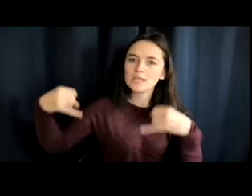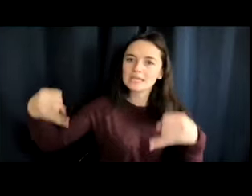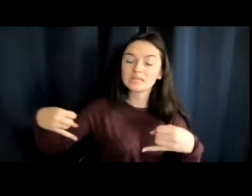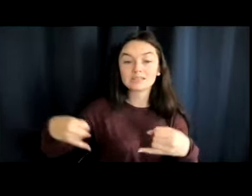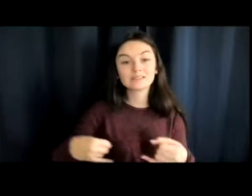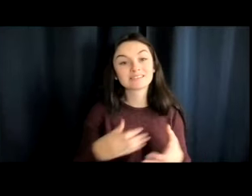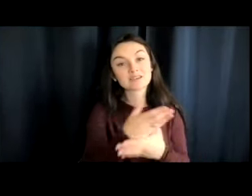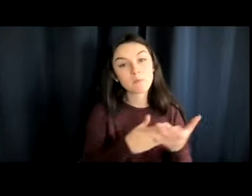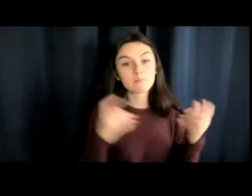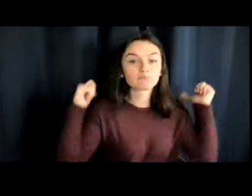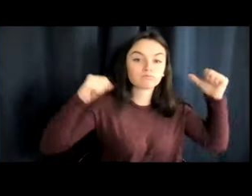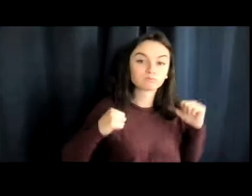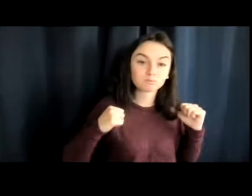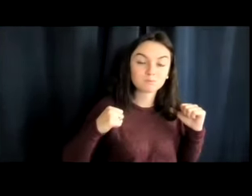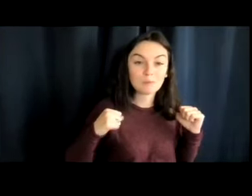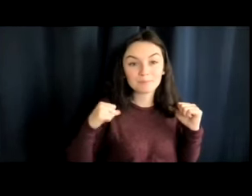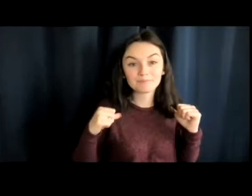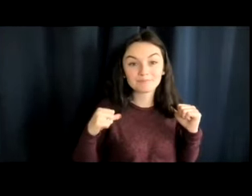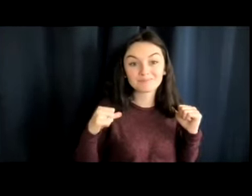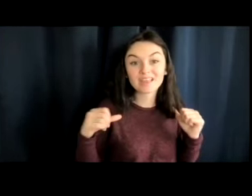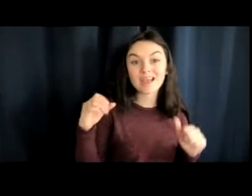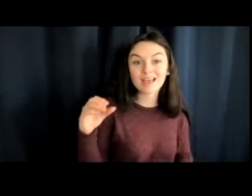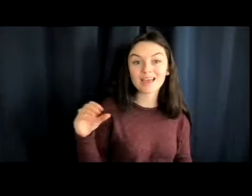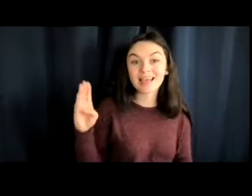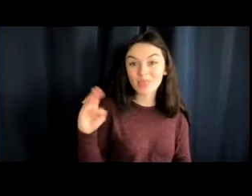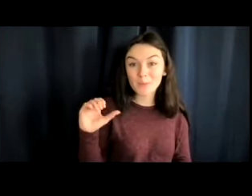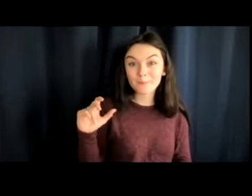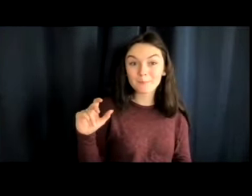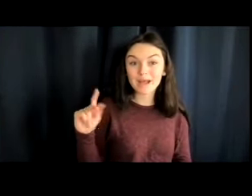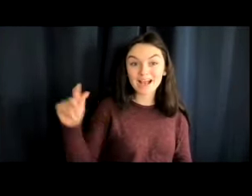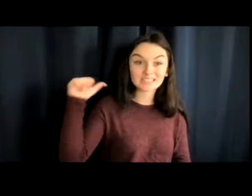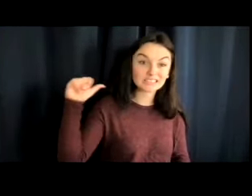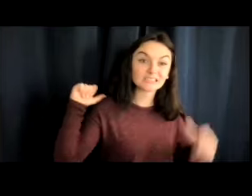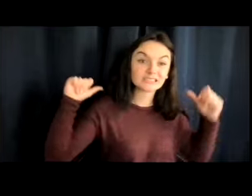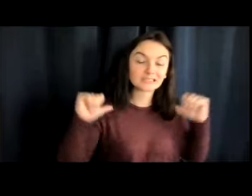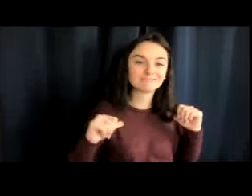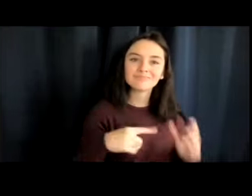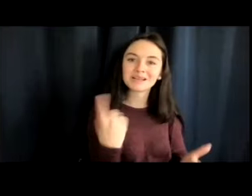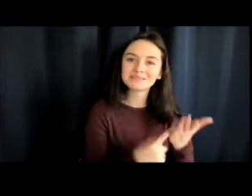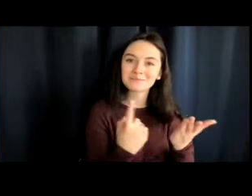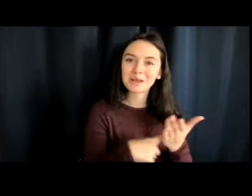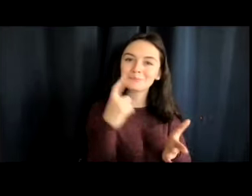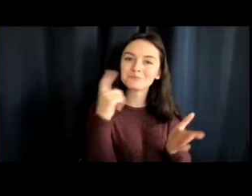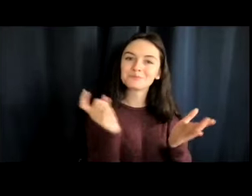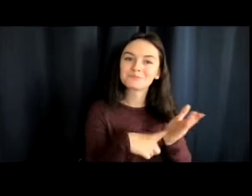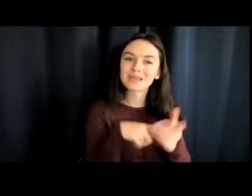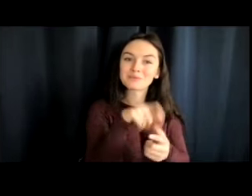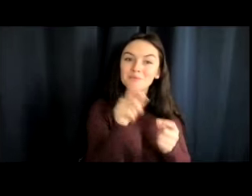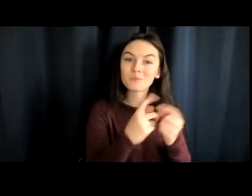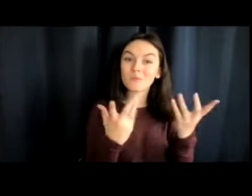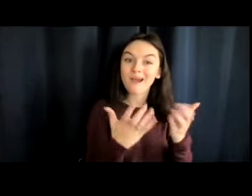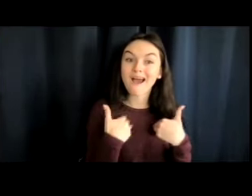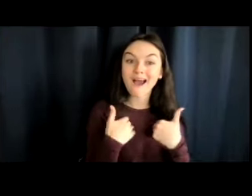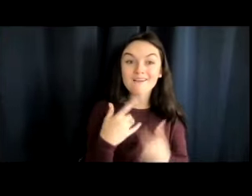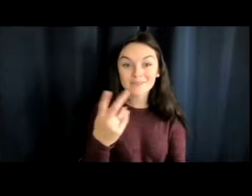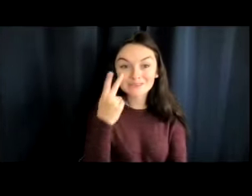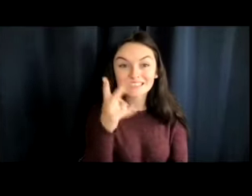shoulders and their backs. Sometimes you can tell exactly what is packed inside a bag. Like